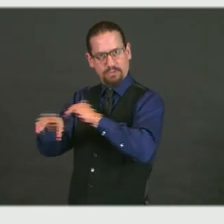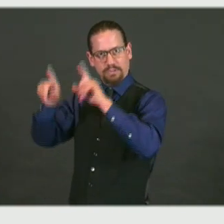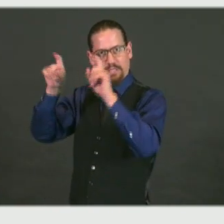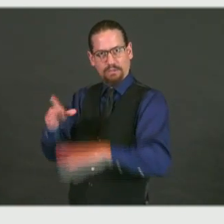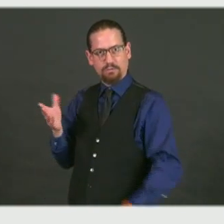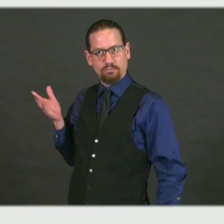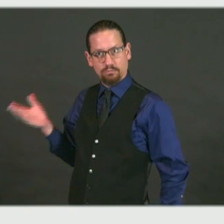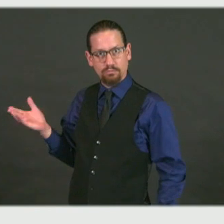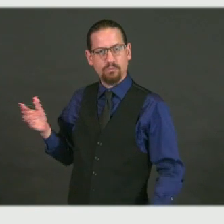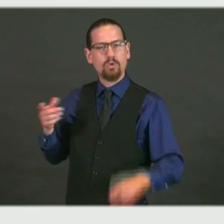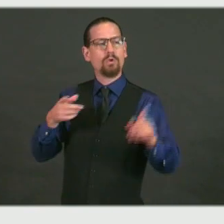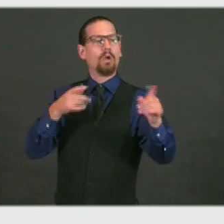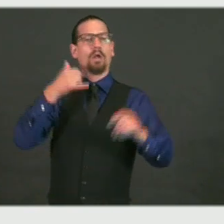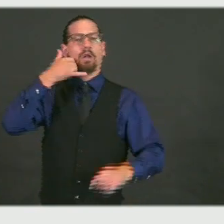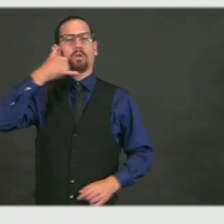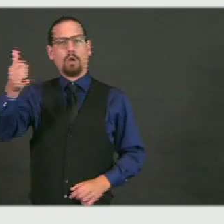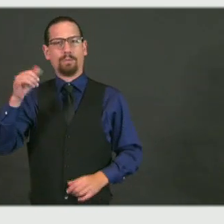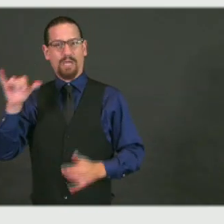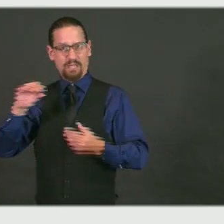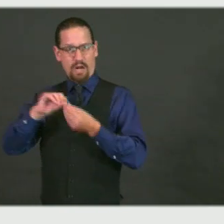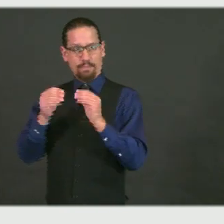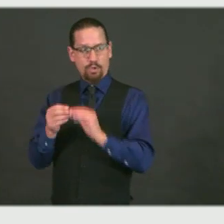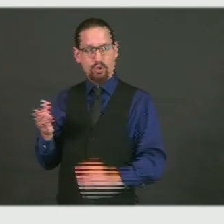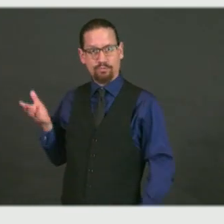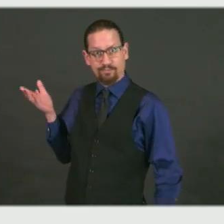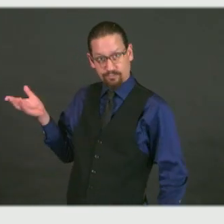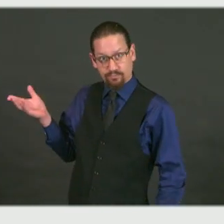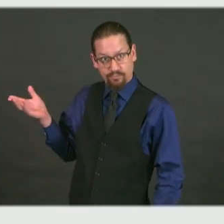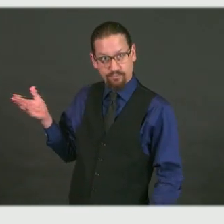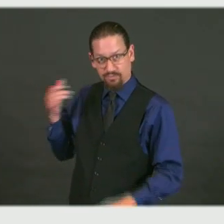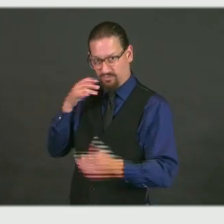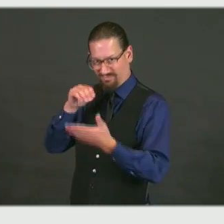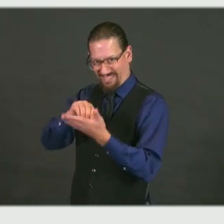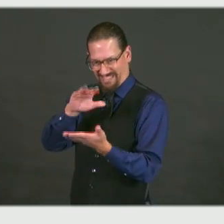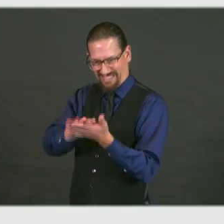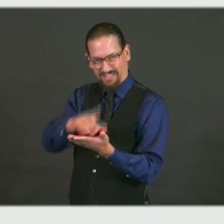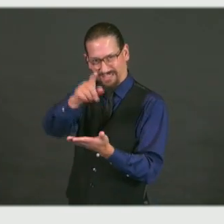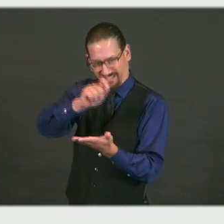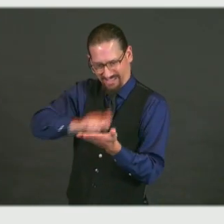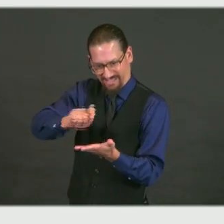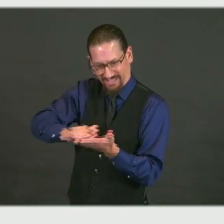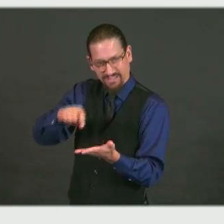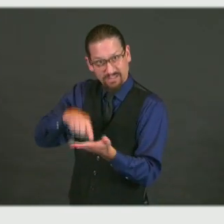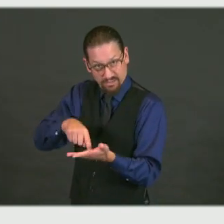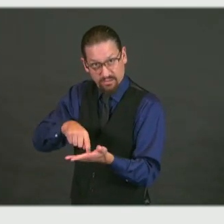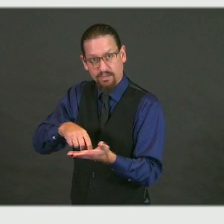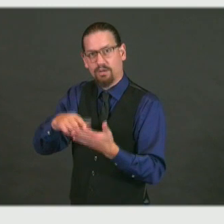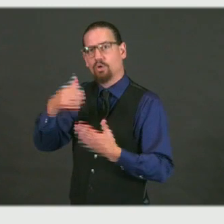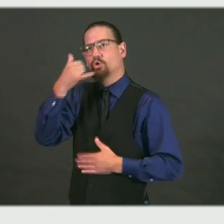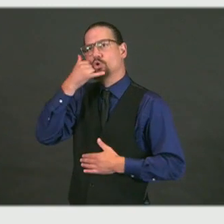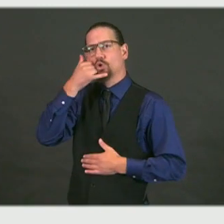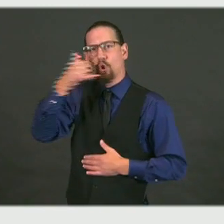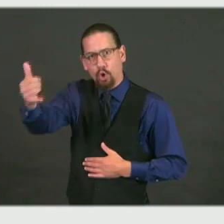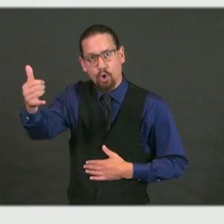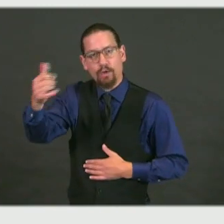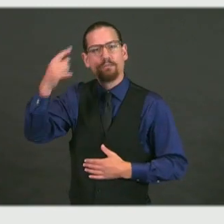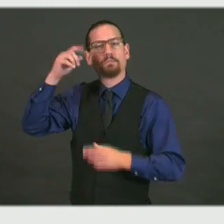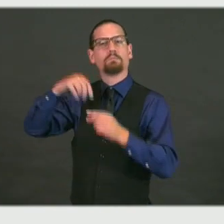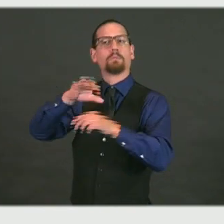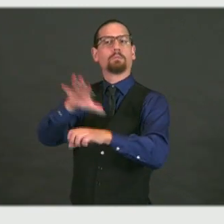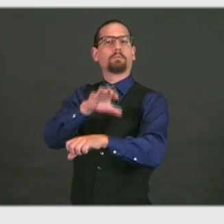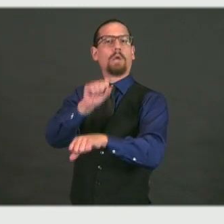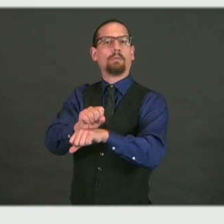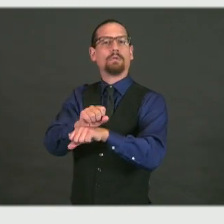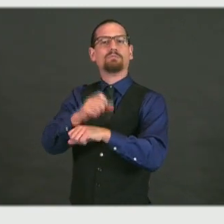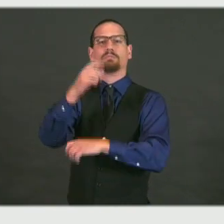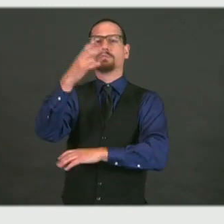test, COVID test. It's operated seven days a week, 7.30 a.m. to 9.30